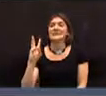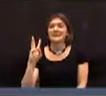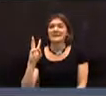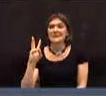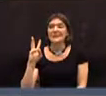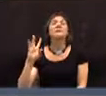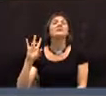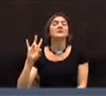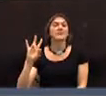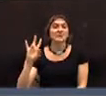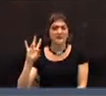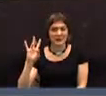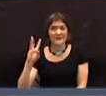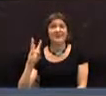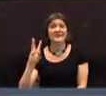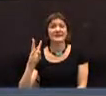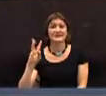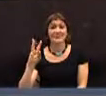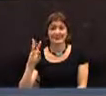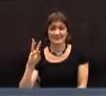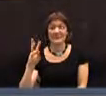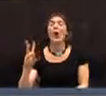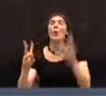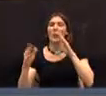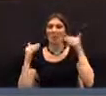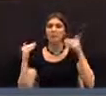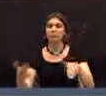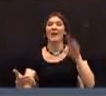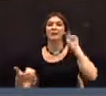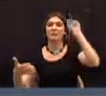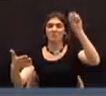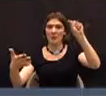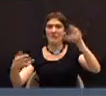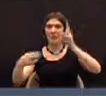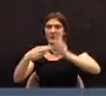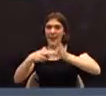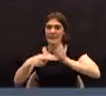five, six. We've got six members. We will have a roll call.